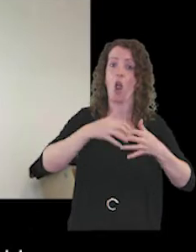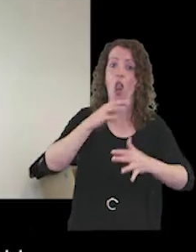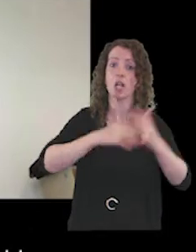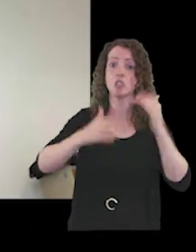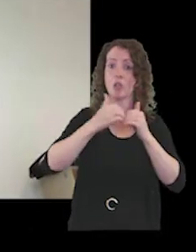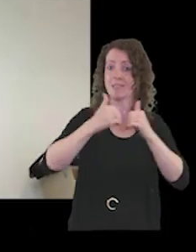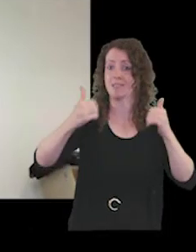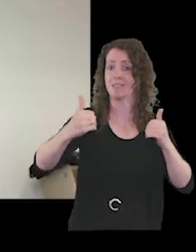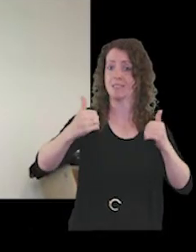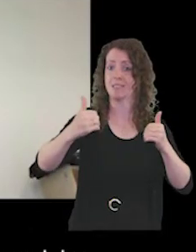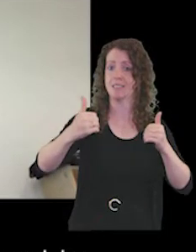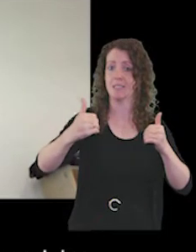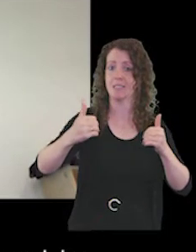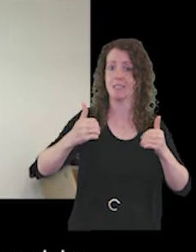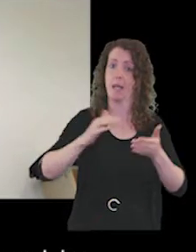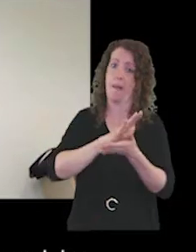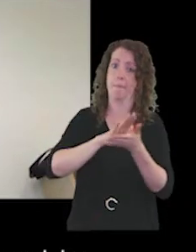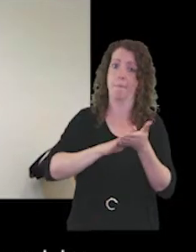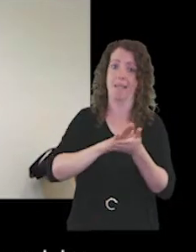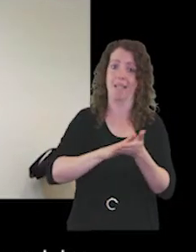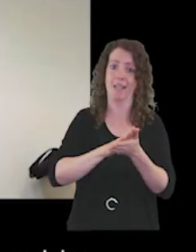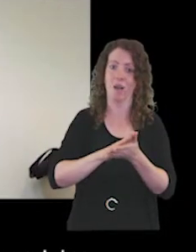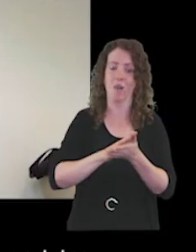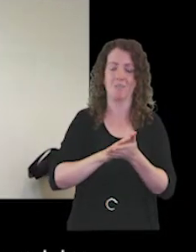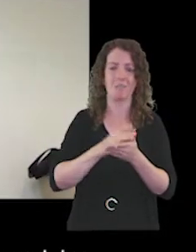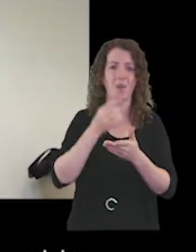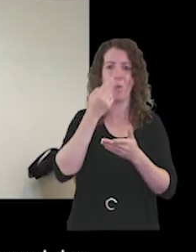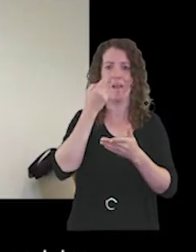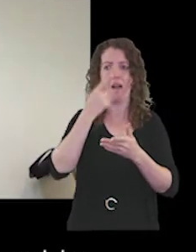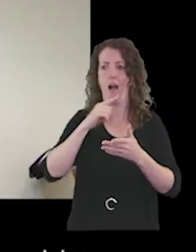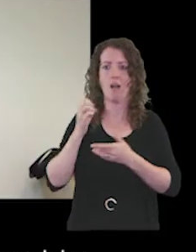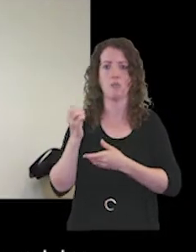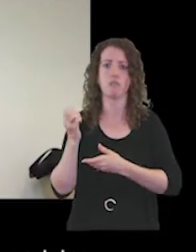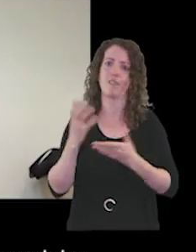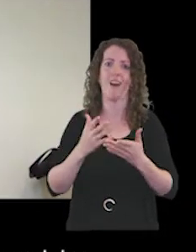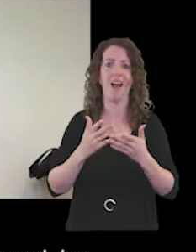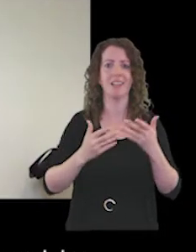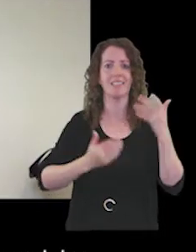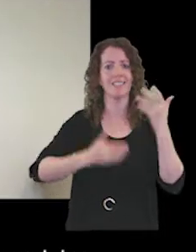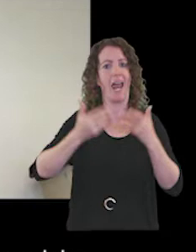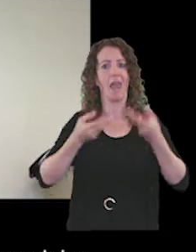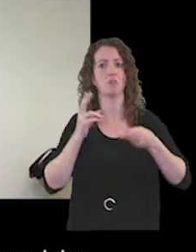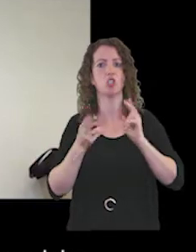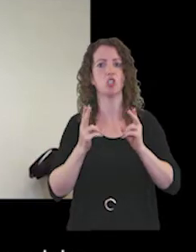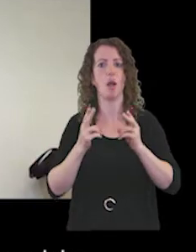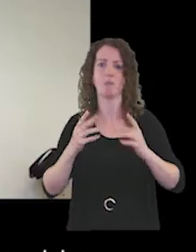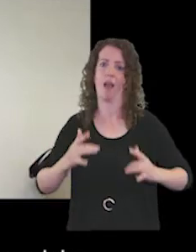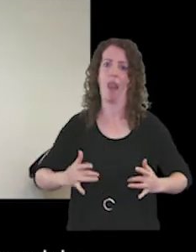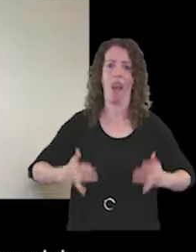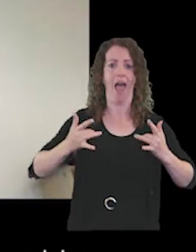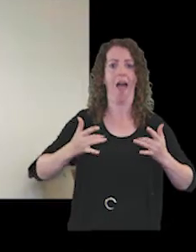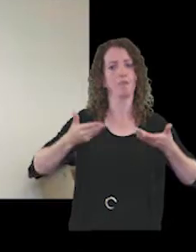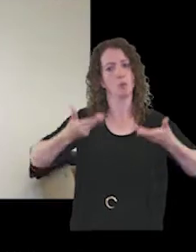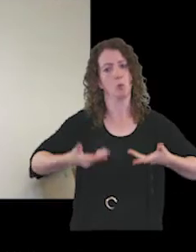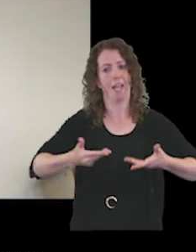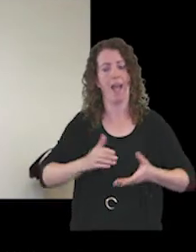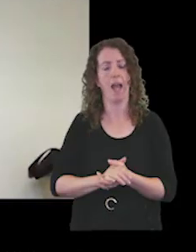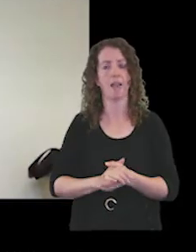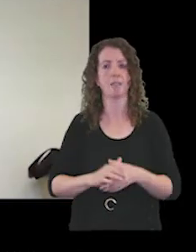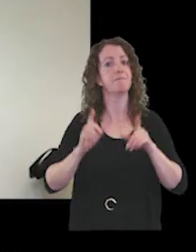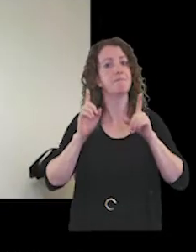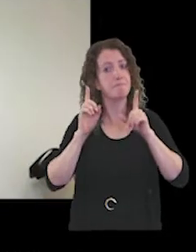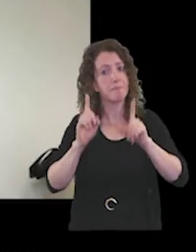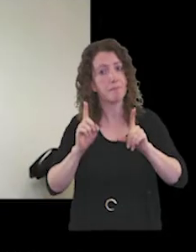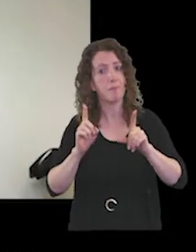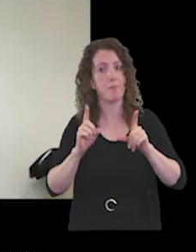reasons. We are unable to provide the usual sign language interpreters live with us today. However,